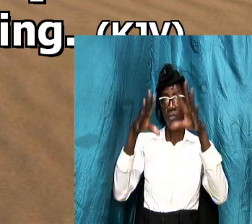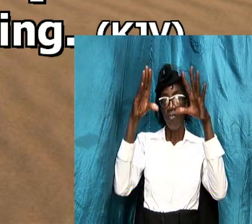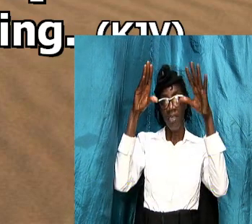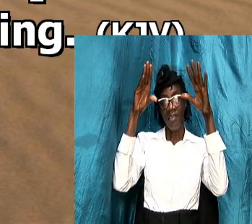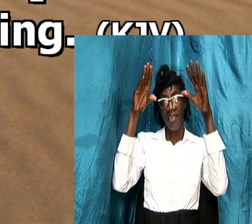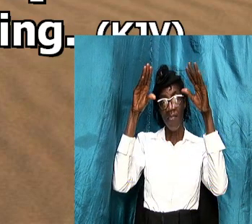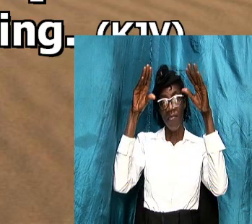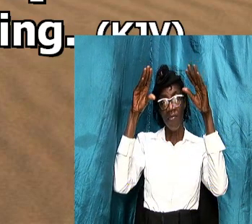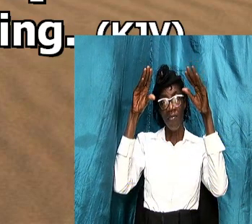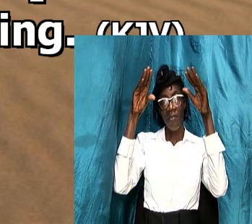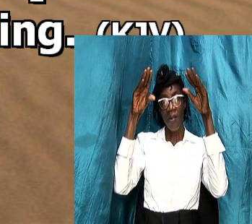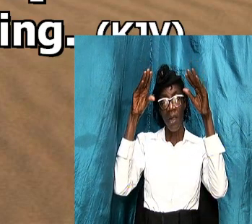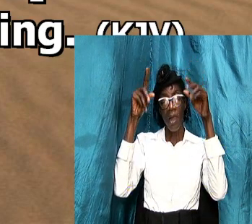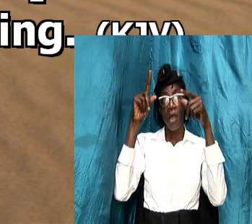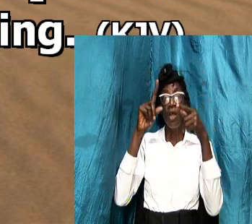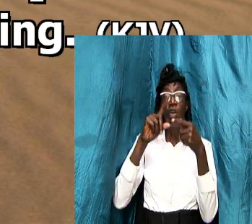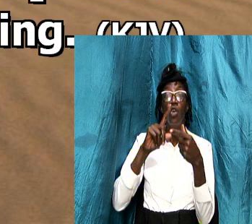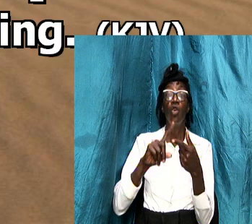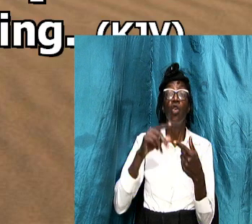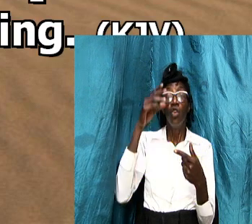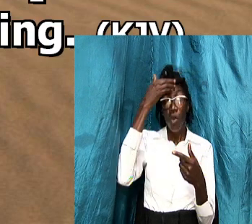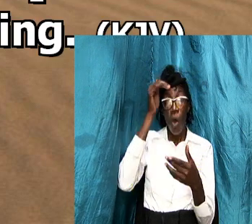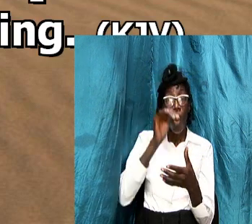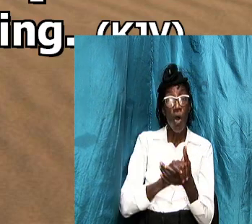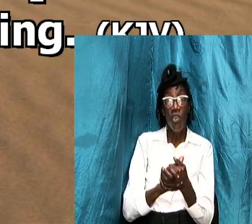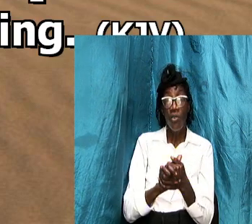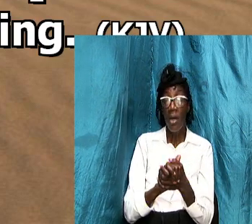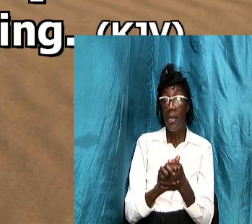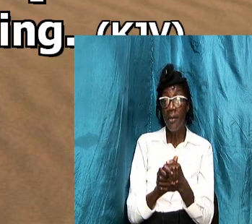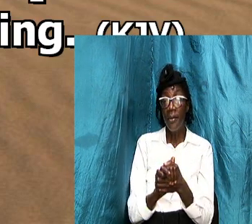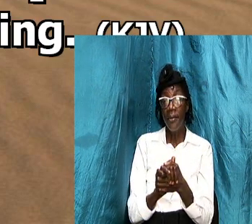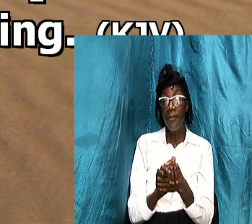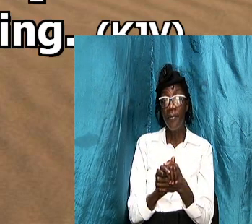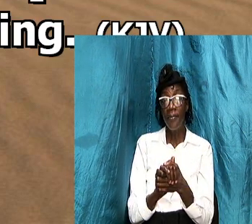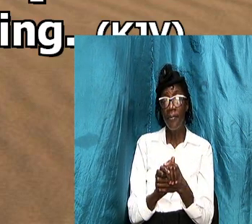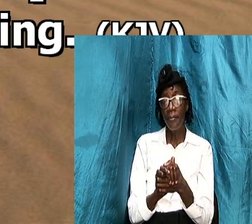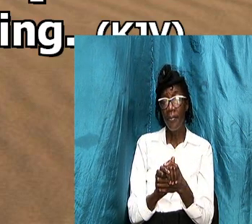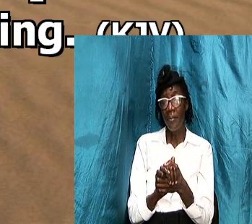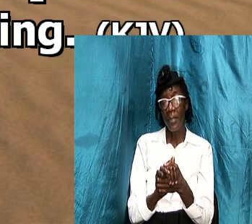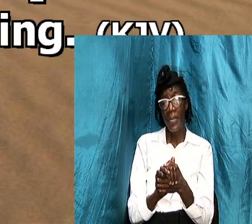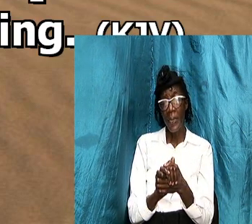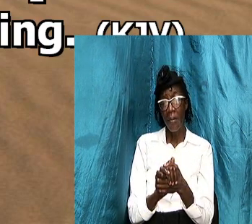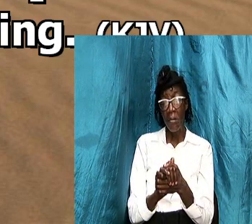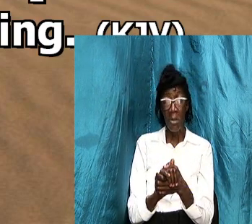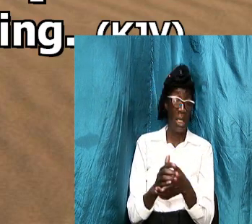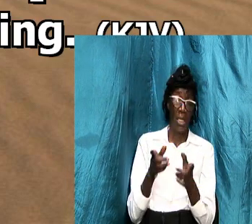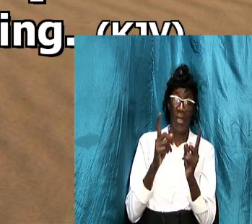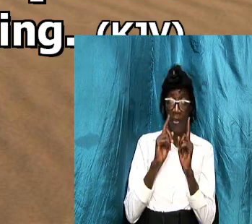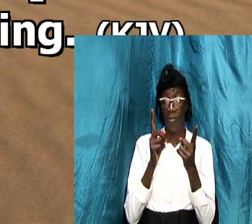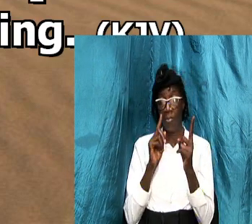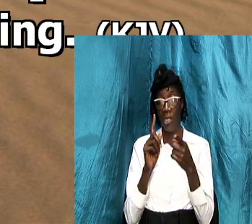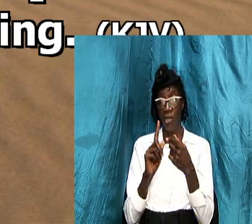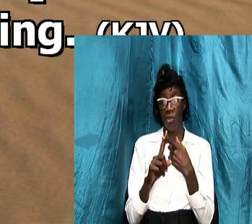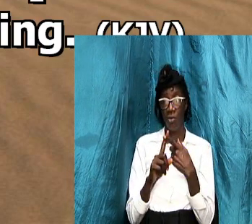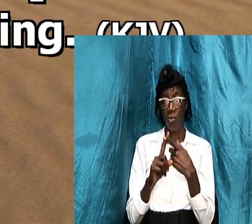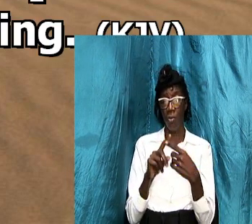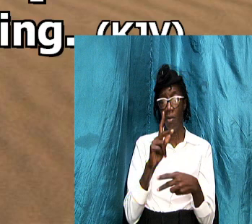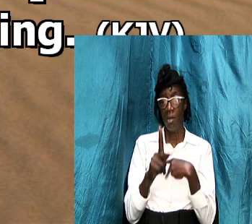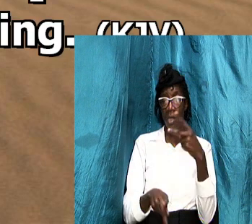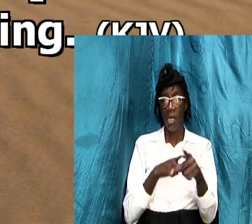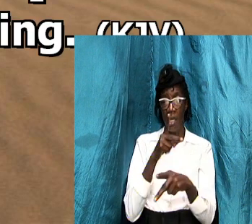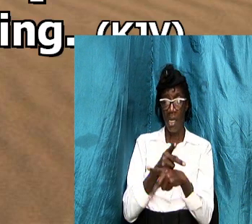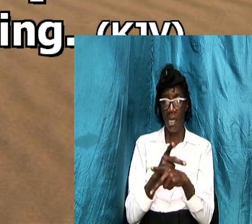in subjection to your husband there is this thing that it it speaks to a kind of